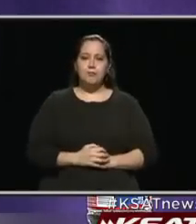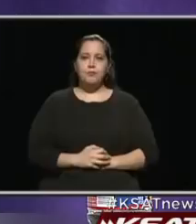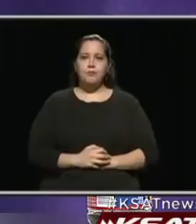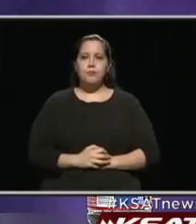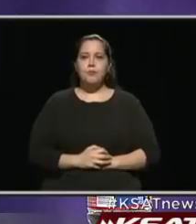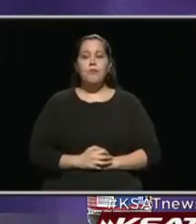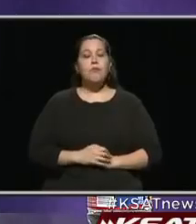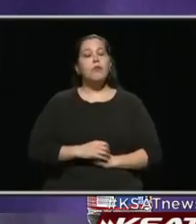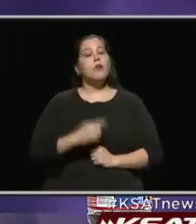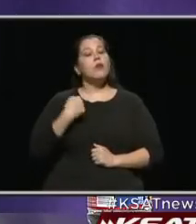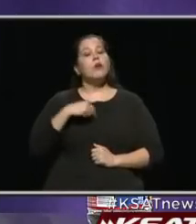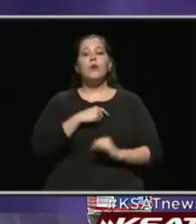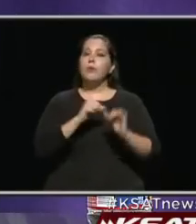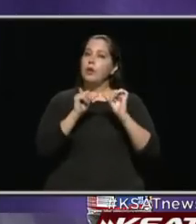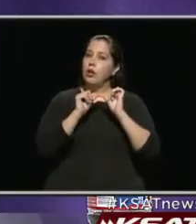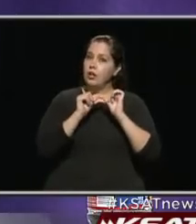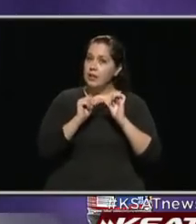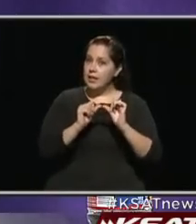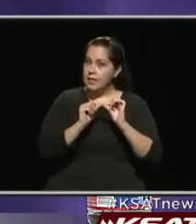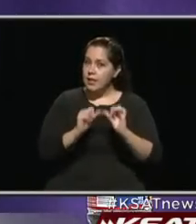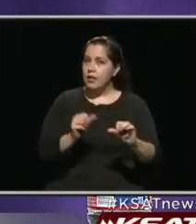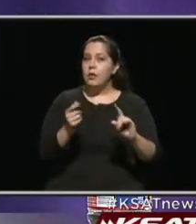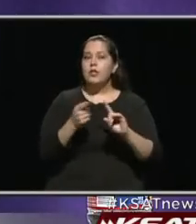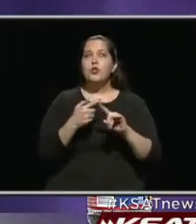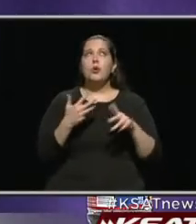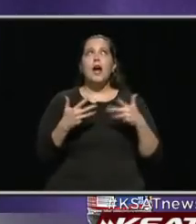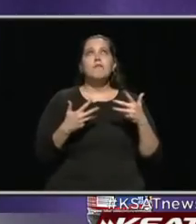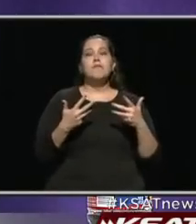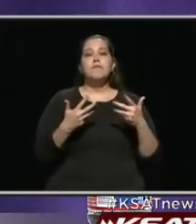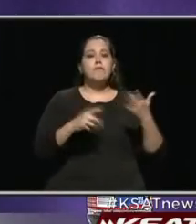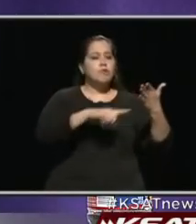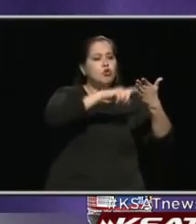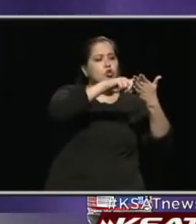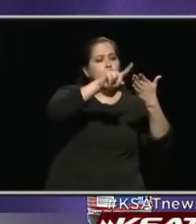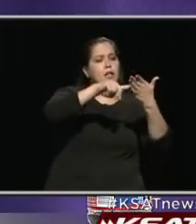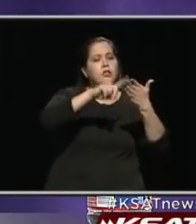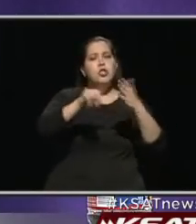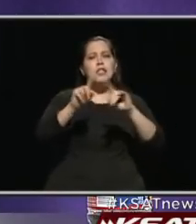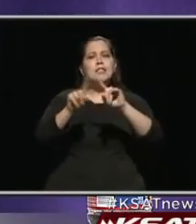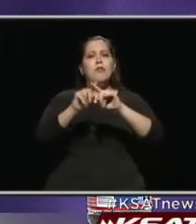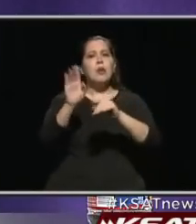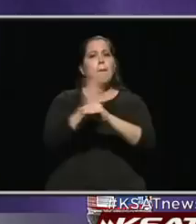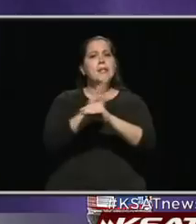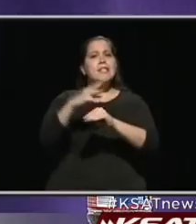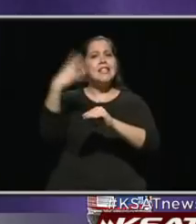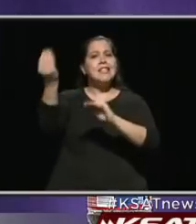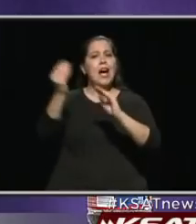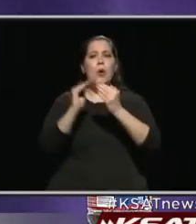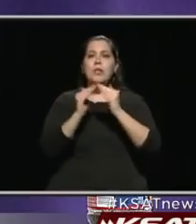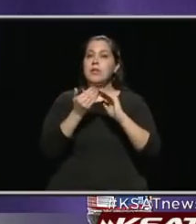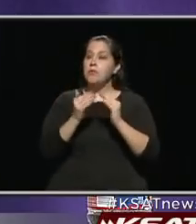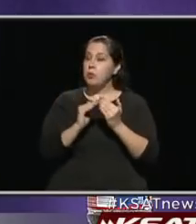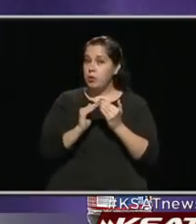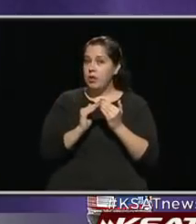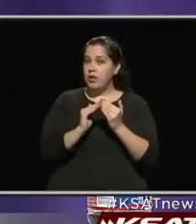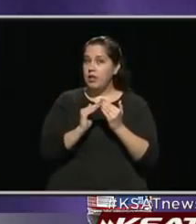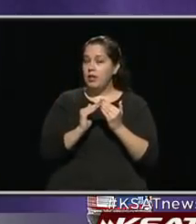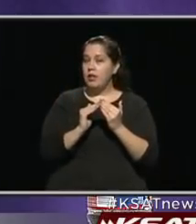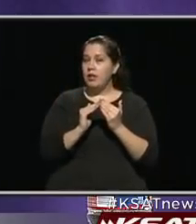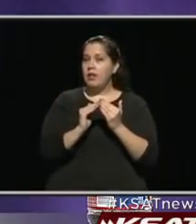We are continuing to check on various businesses out in the community as they're going through